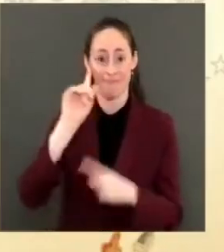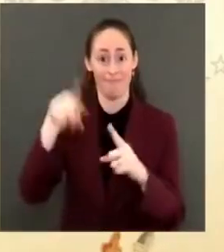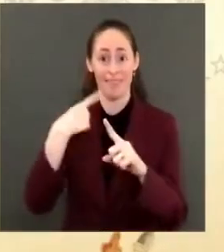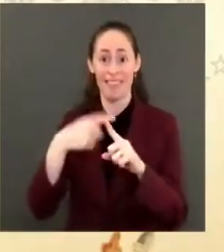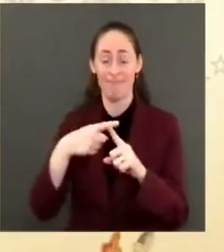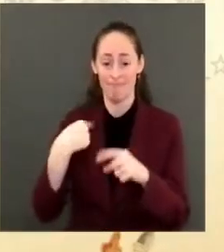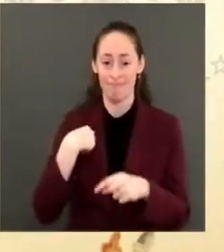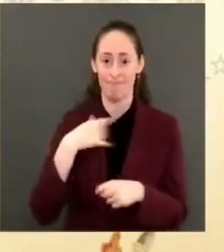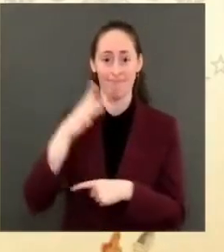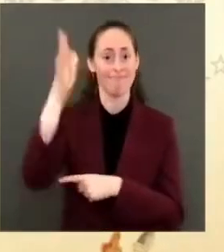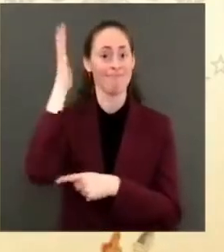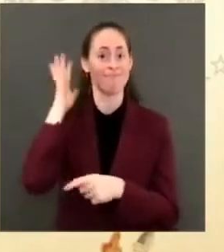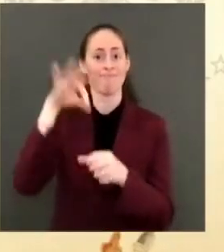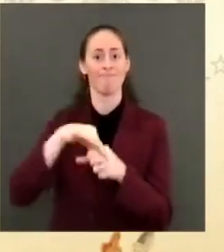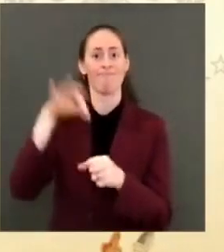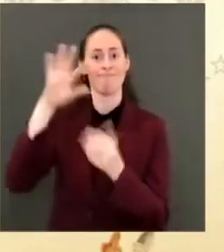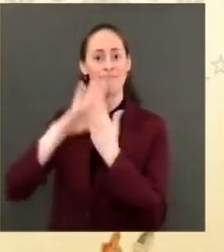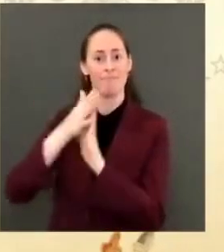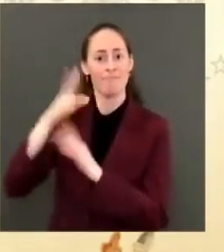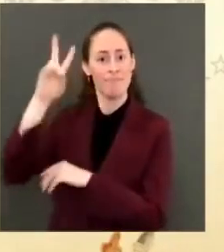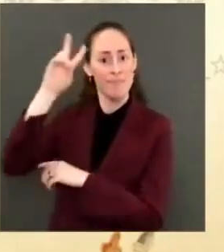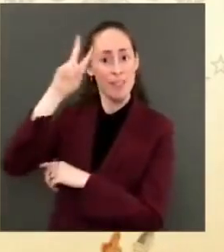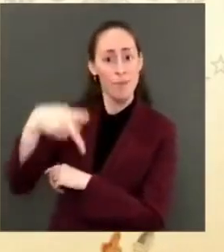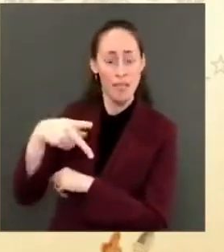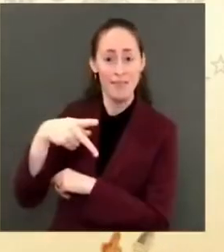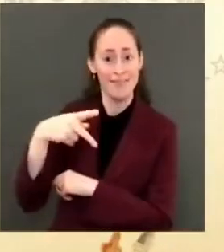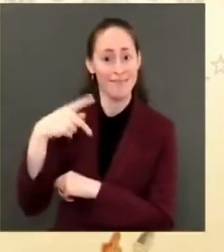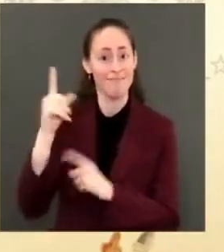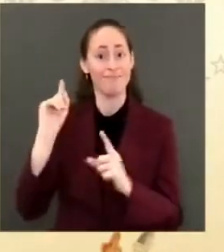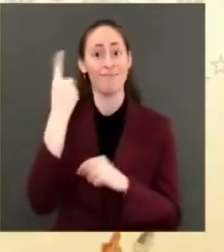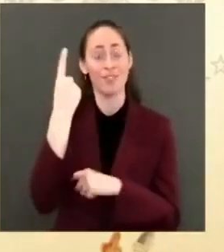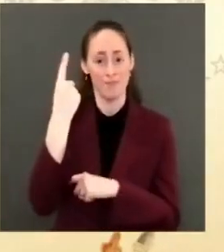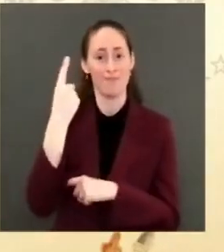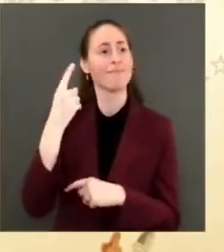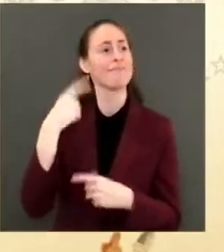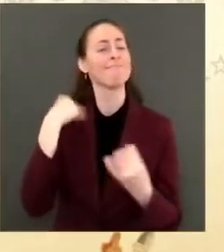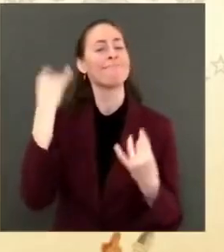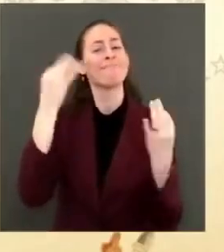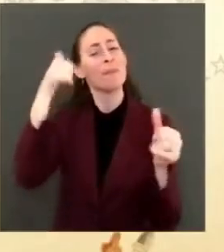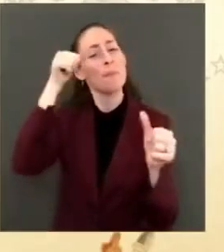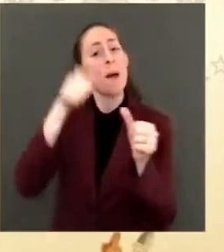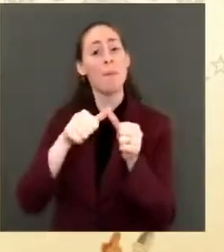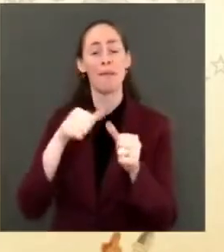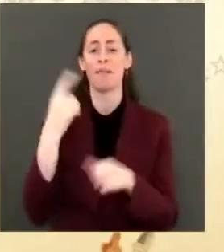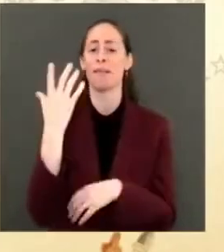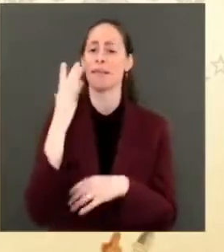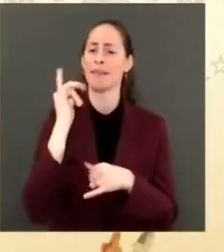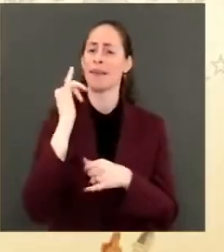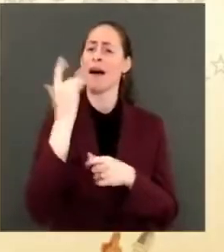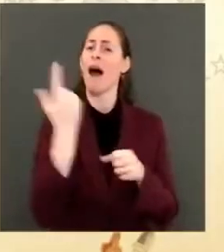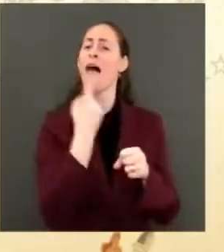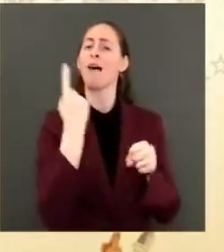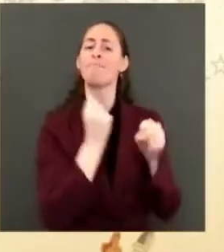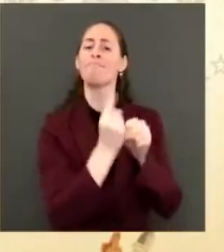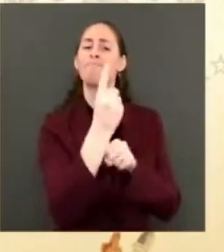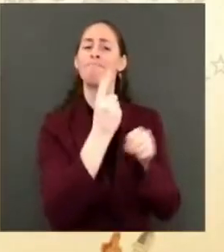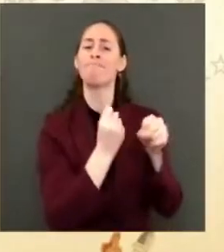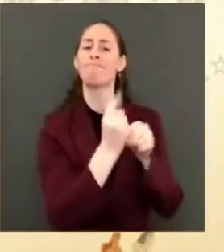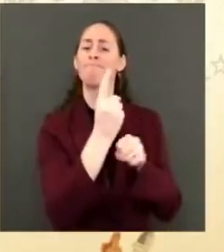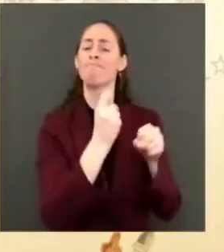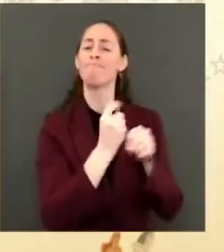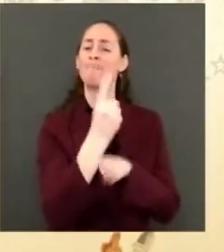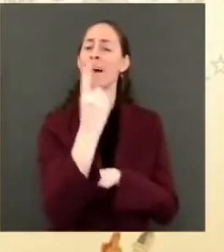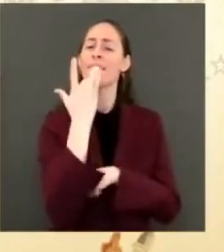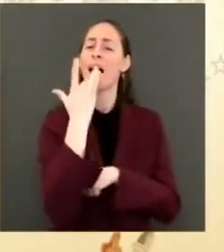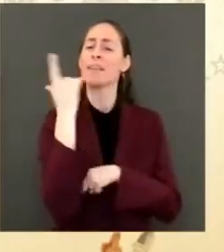favorite day of the year is Valentine's Day, Doc. And on Valentine's Day, there's the old executive office buildings directly